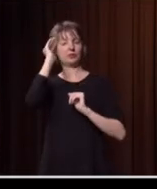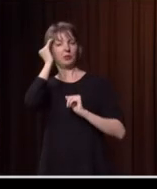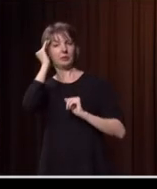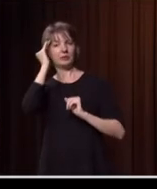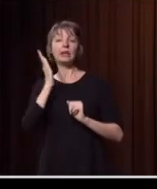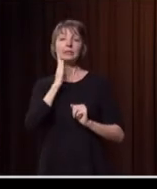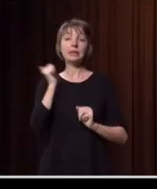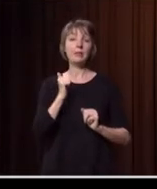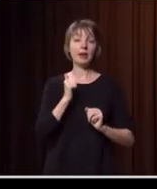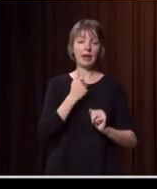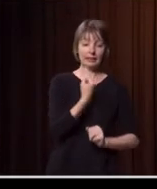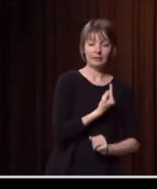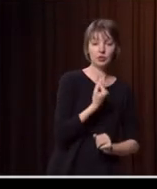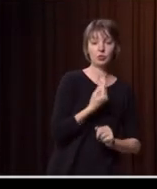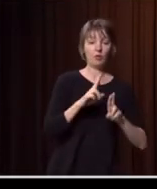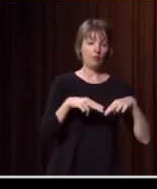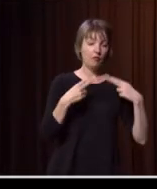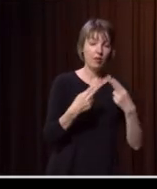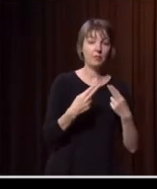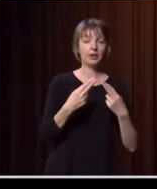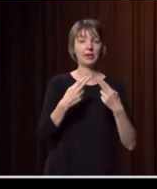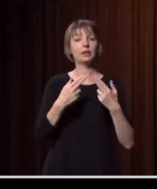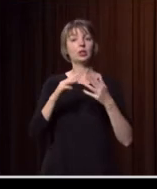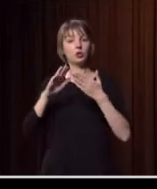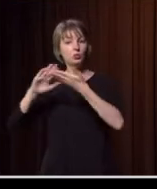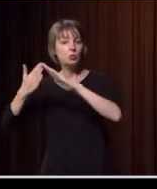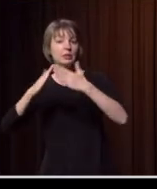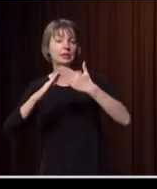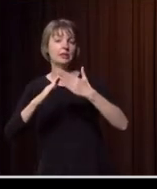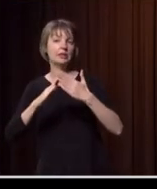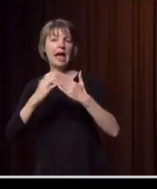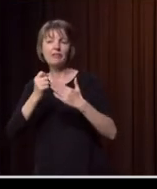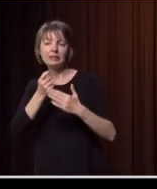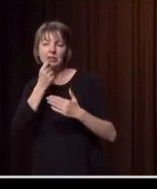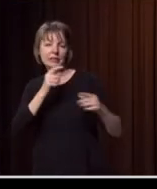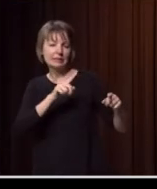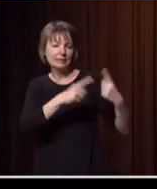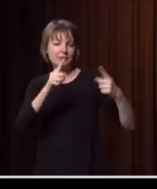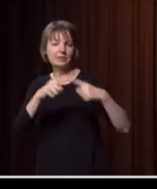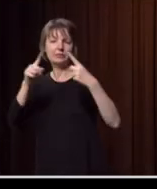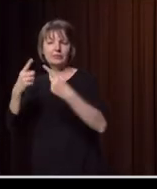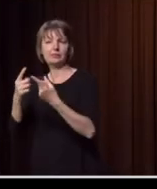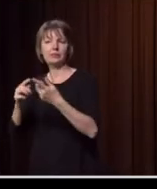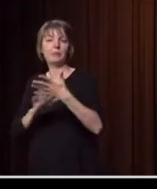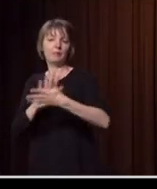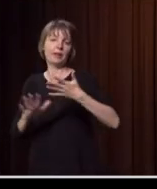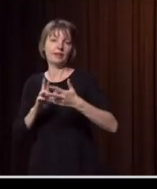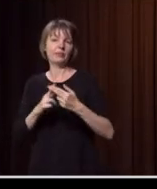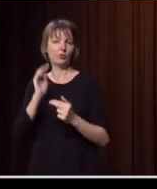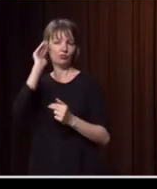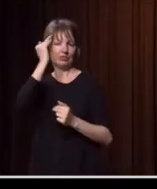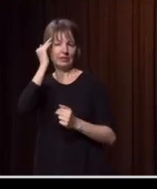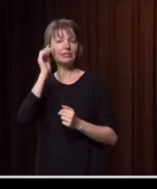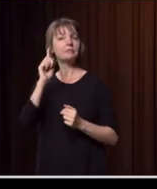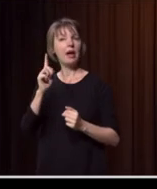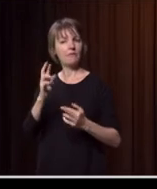whether it's business or community level, ultimately, there's slight variations on the definition, but it all comes back to the same sort of thing in my experience. And that